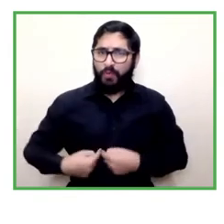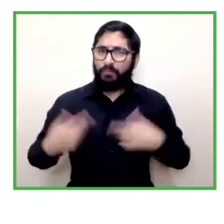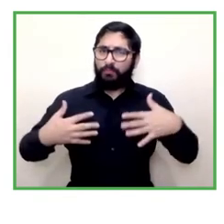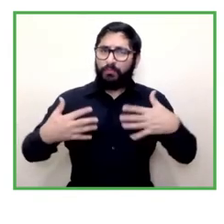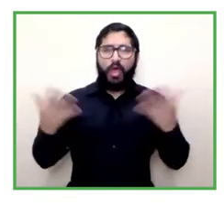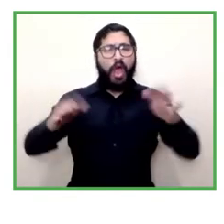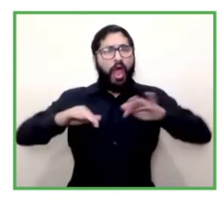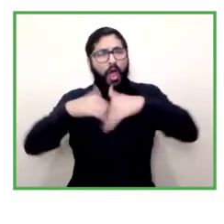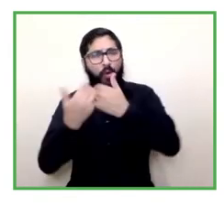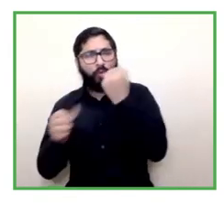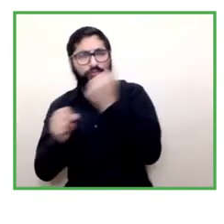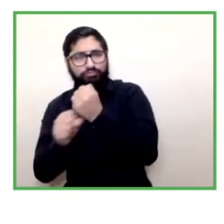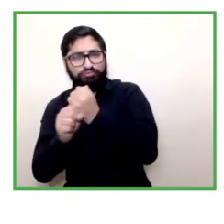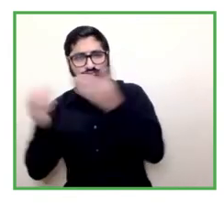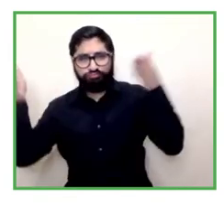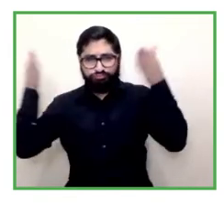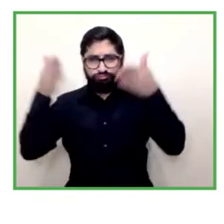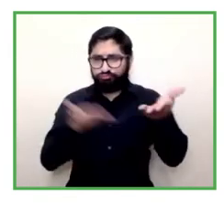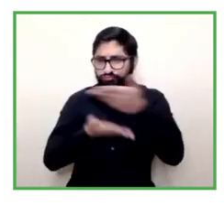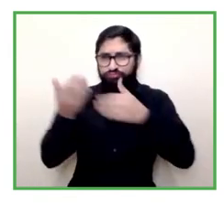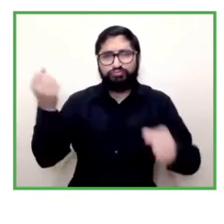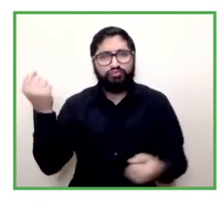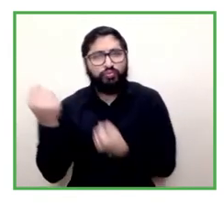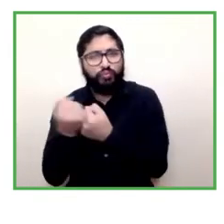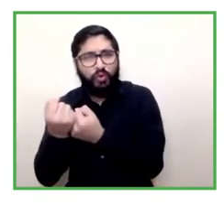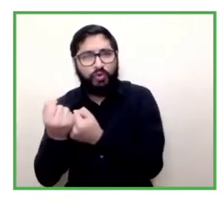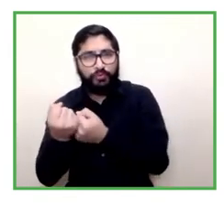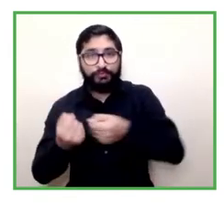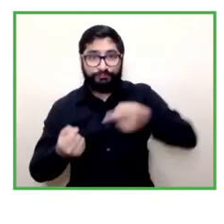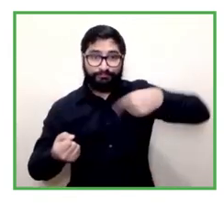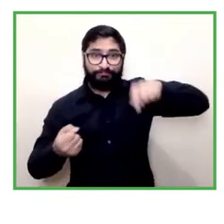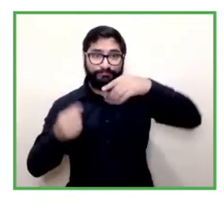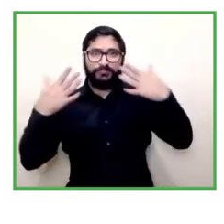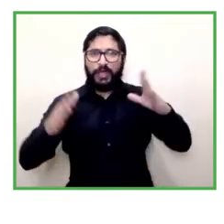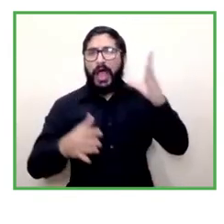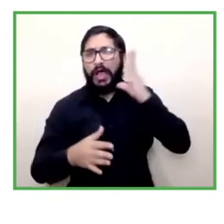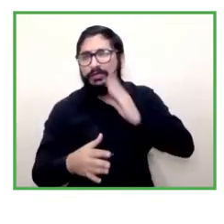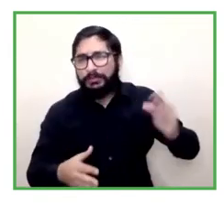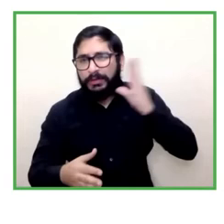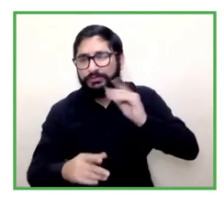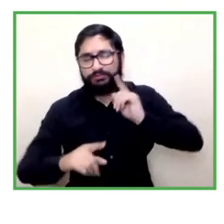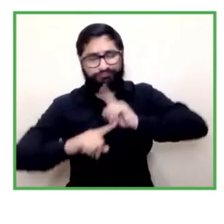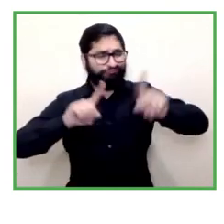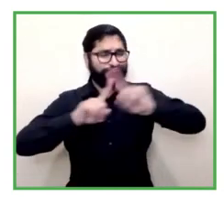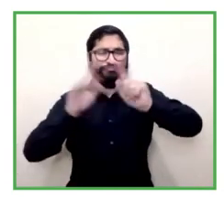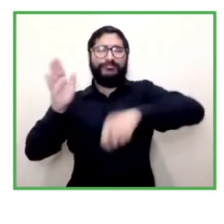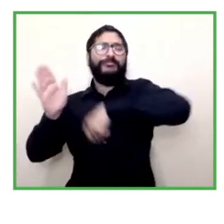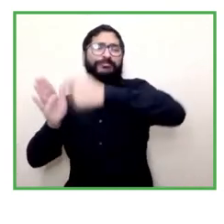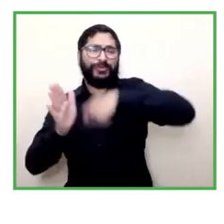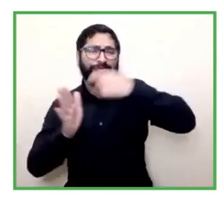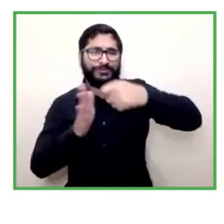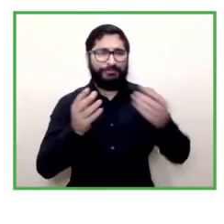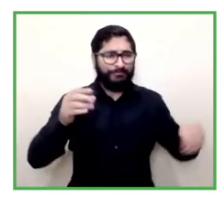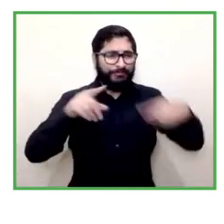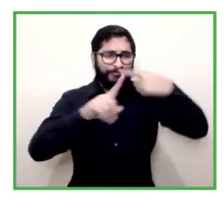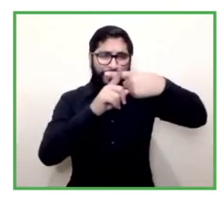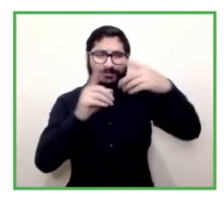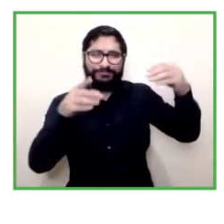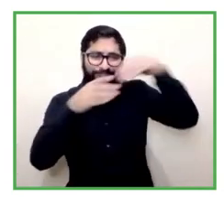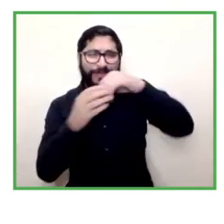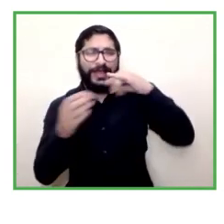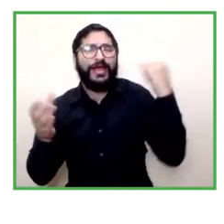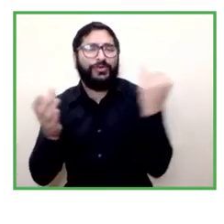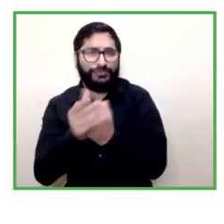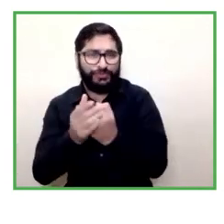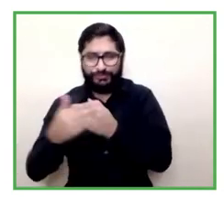initiatives that we're working with which is the accompaniment or follow-up in our experience with the mass inclusion program and all of